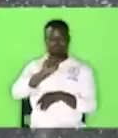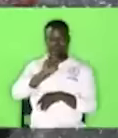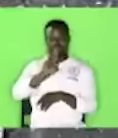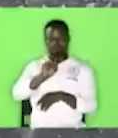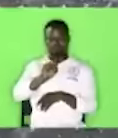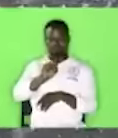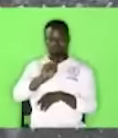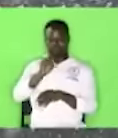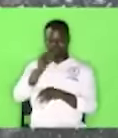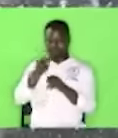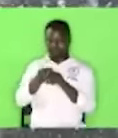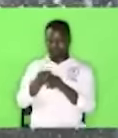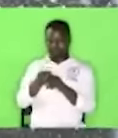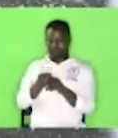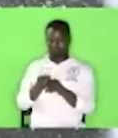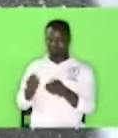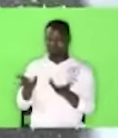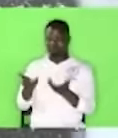common name